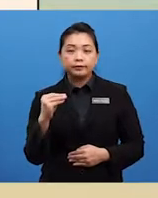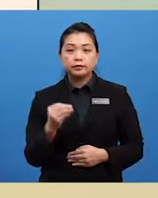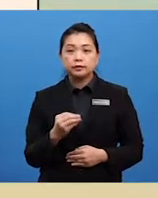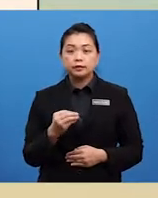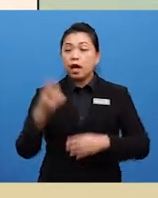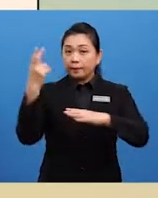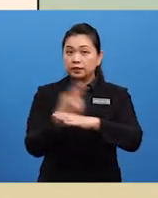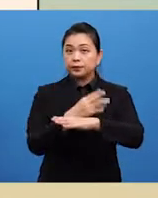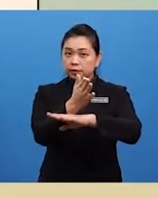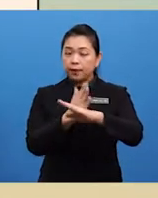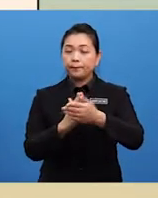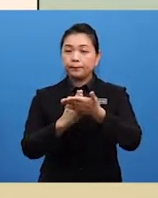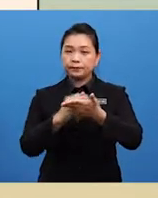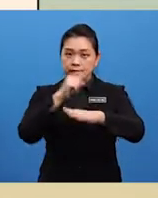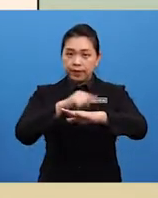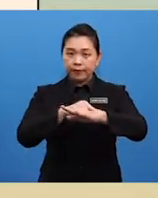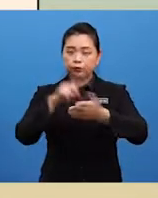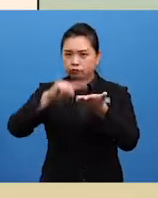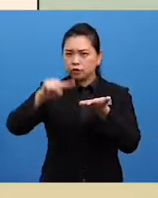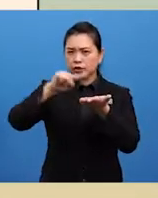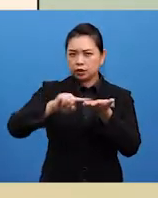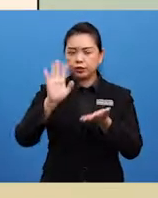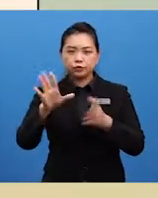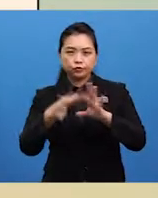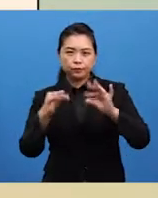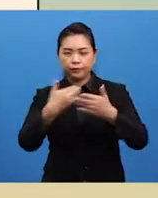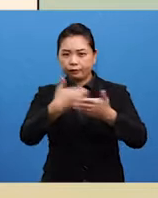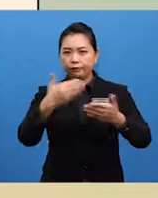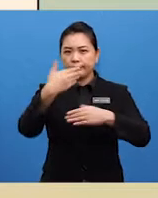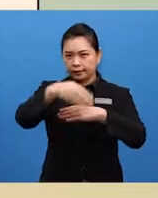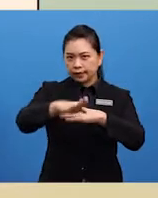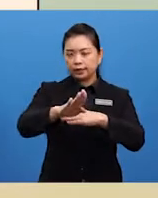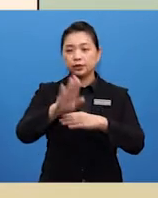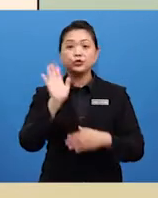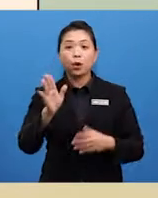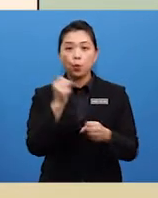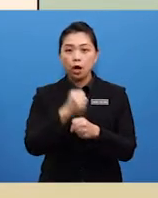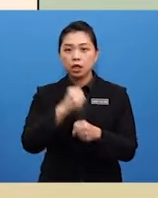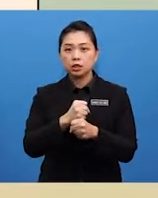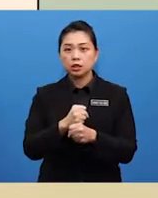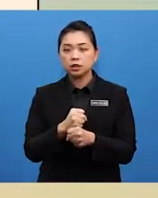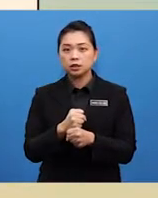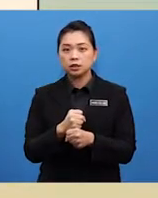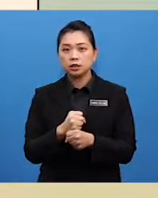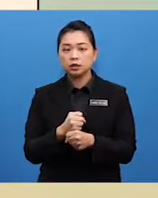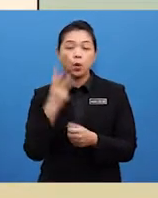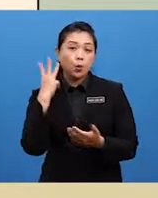And spend some time to check your story before you send in your work.